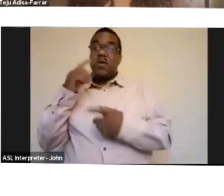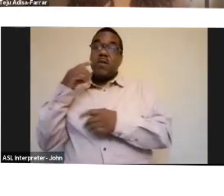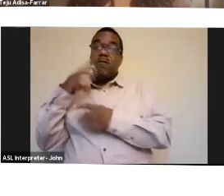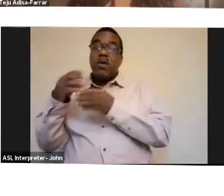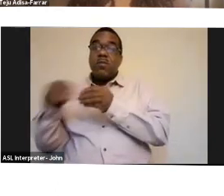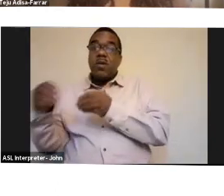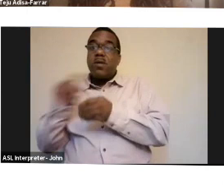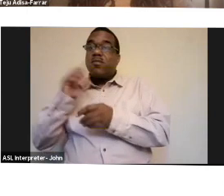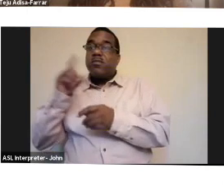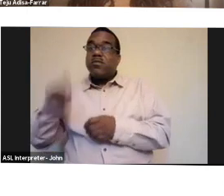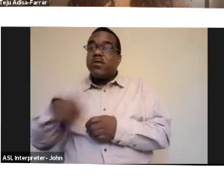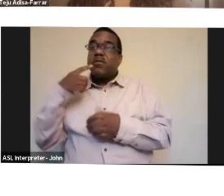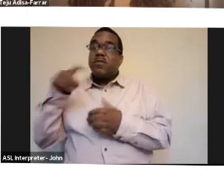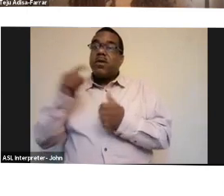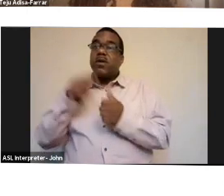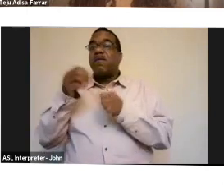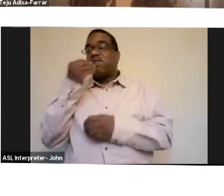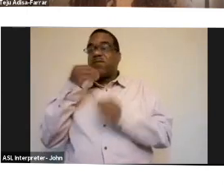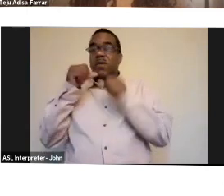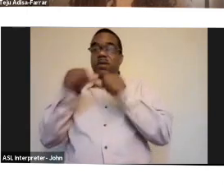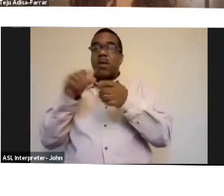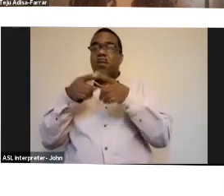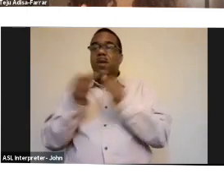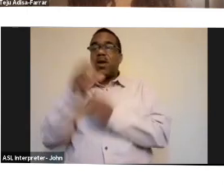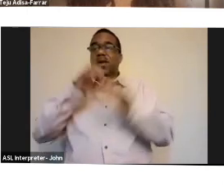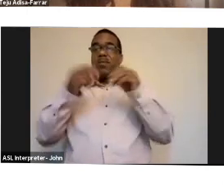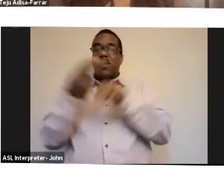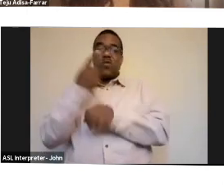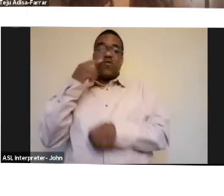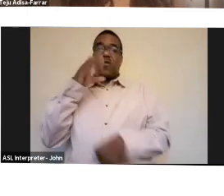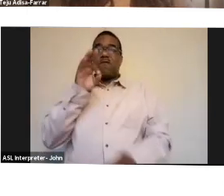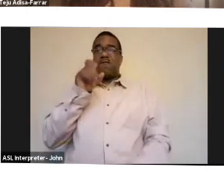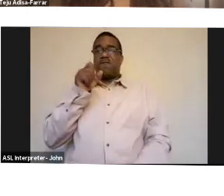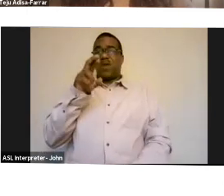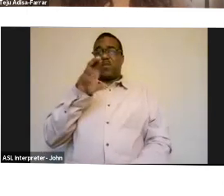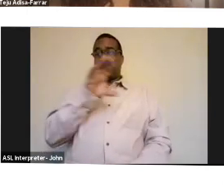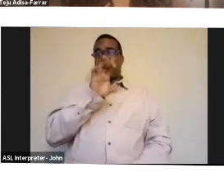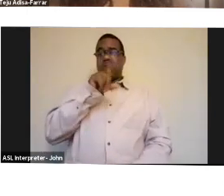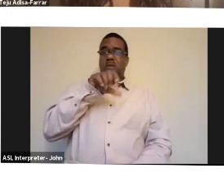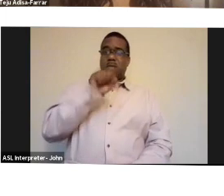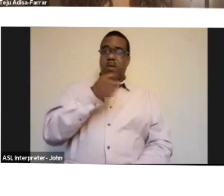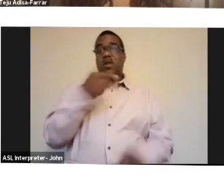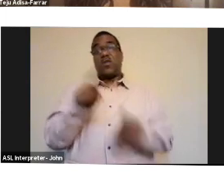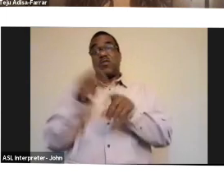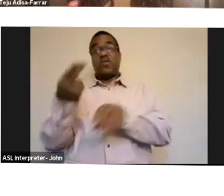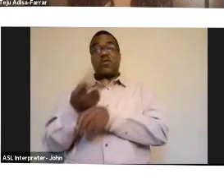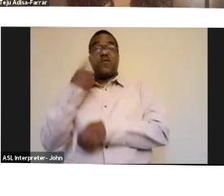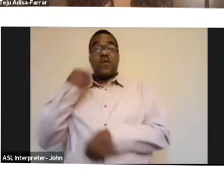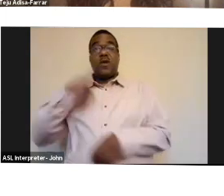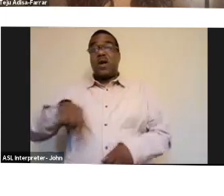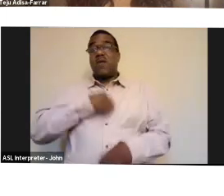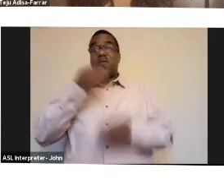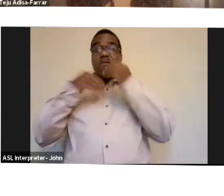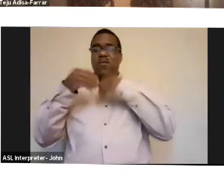extend food sovereignty because chemicals are not only used on our fiber crops, they're also used on our food crops. So what is